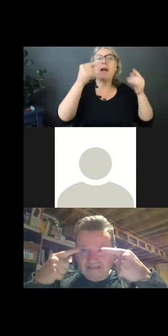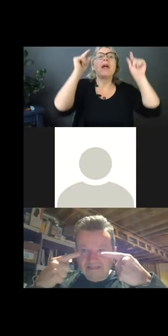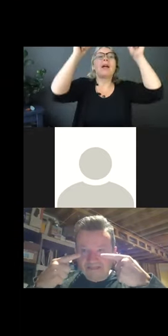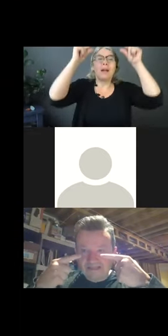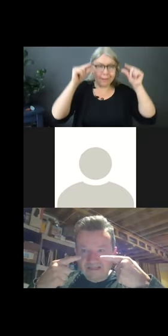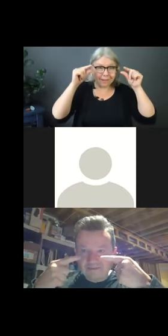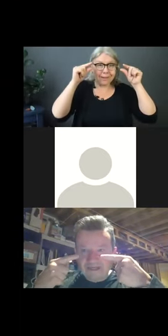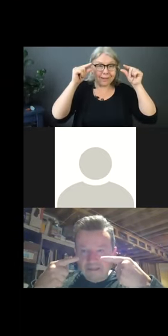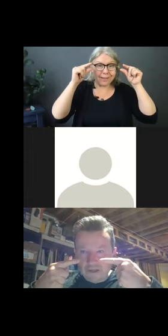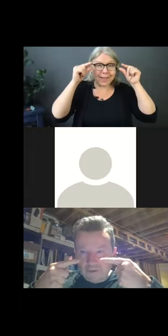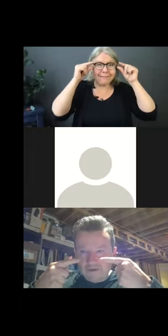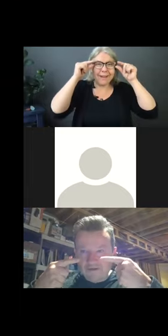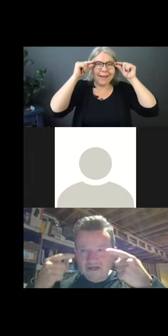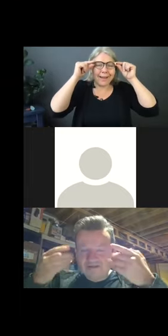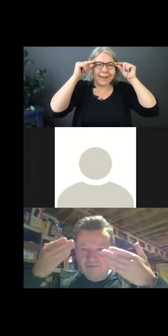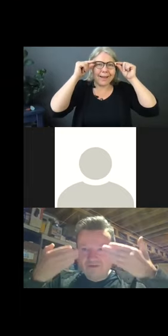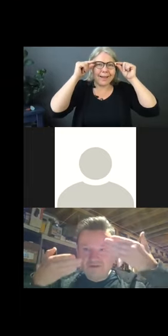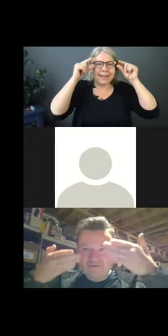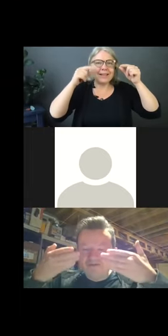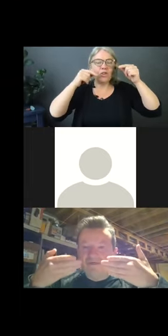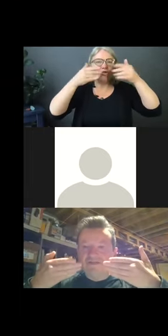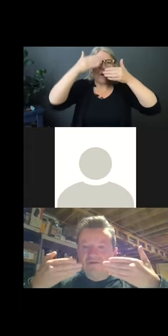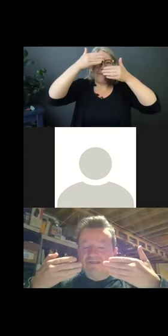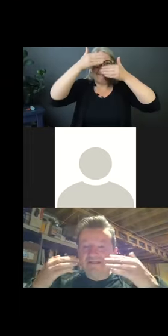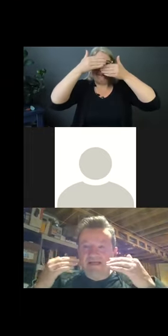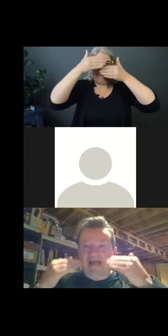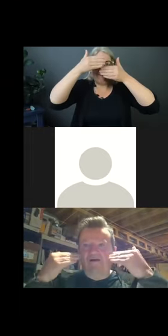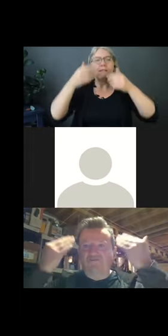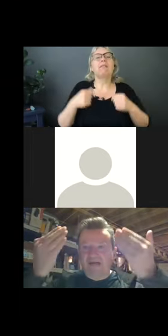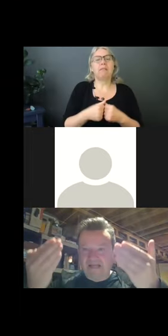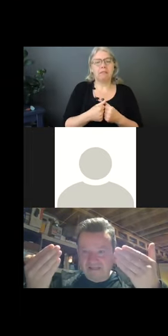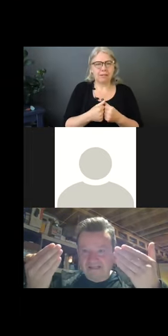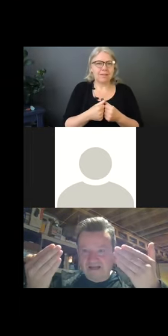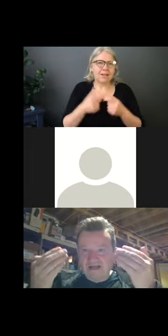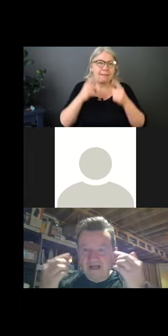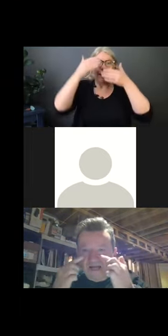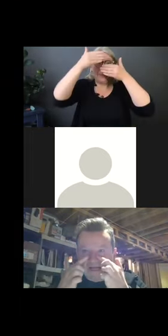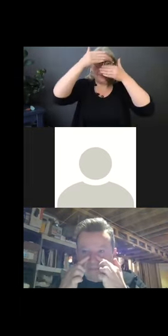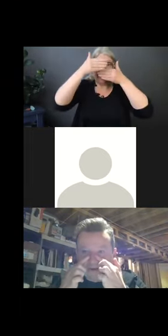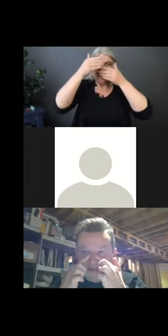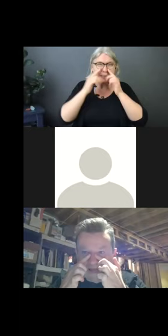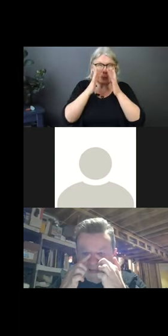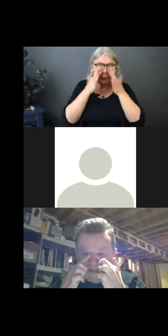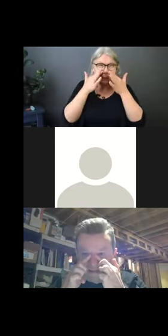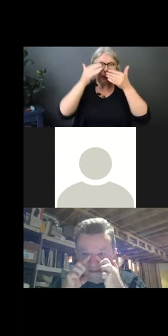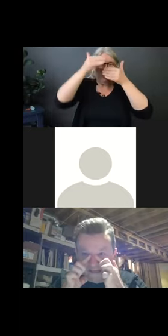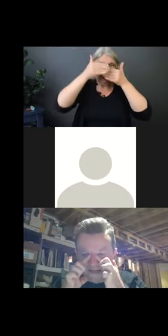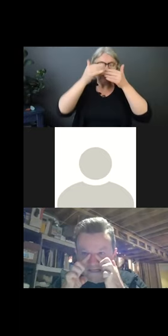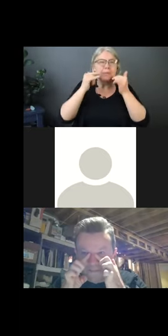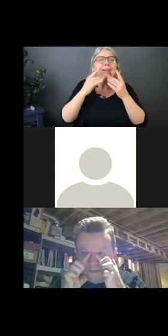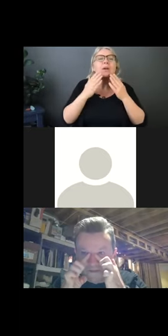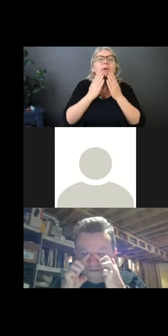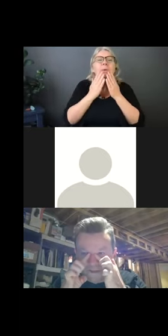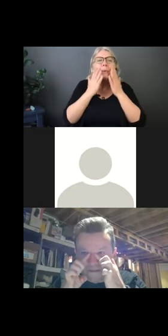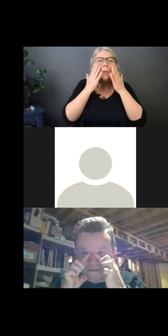put your glasses just a little bit lower than what you do is you reduce the air from getting inside. Um, but then it, it